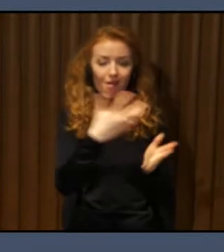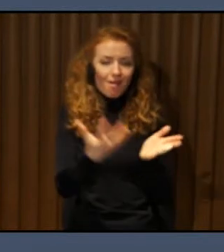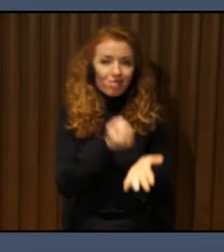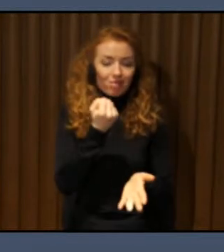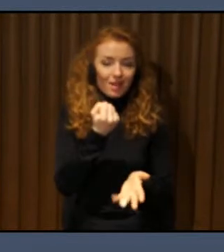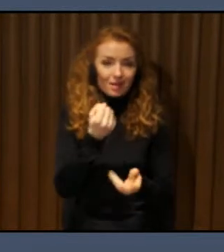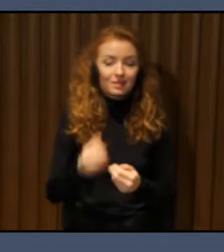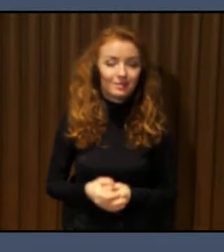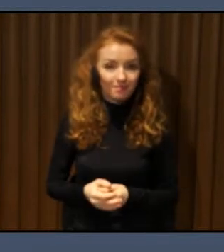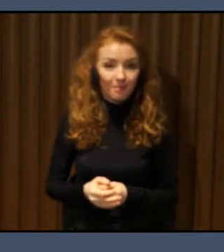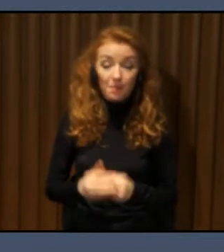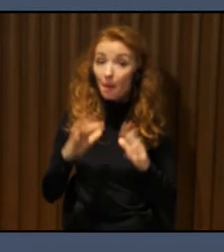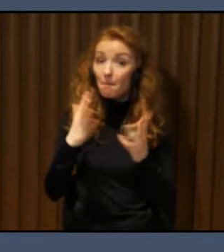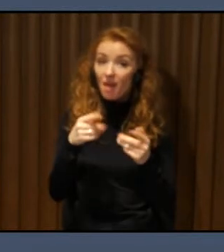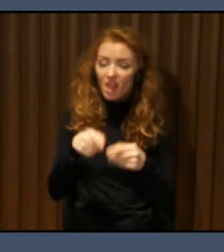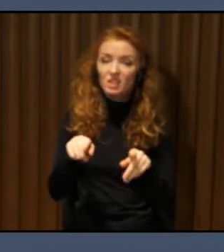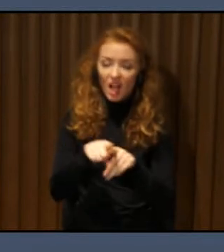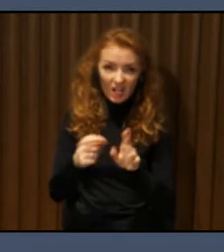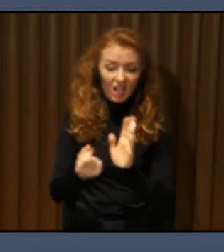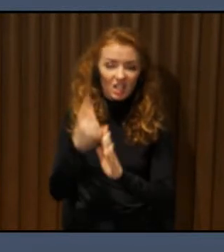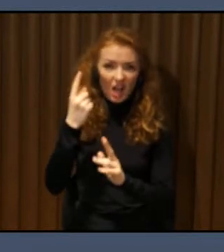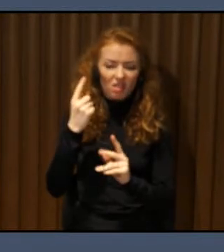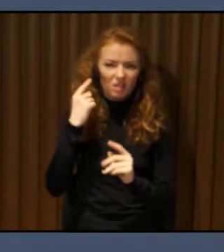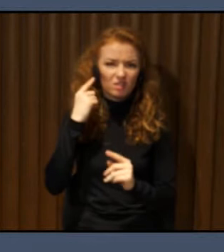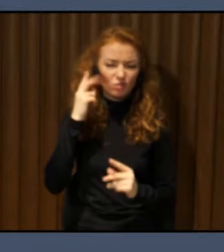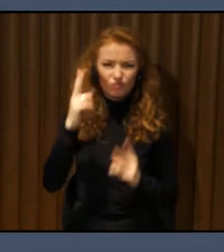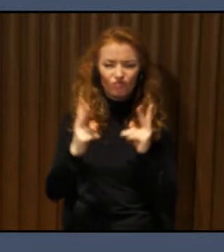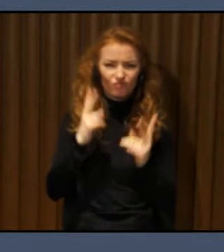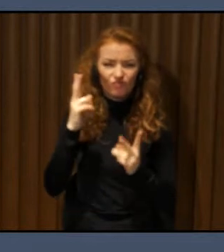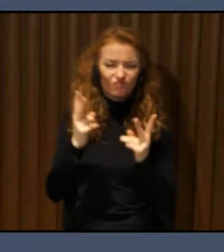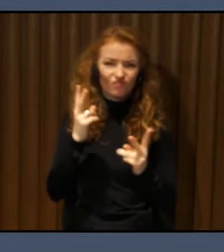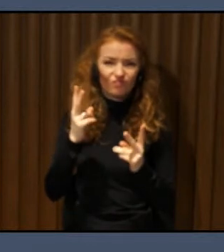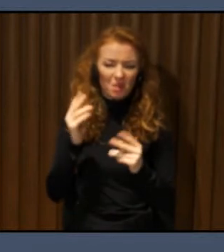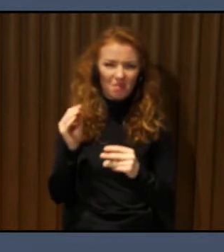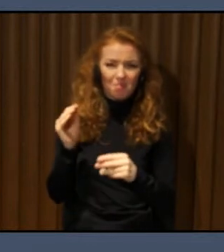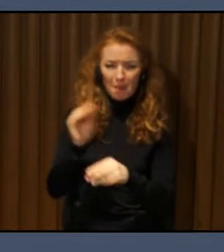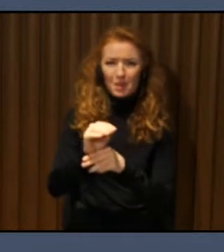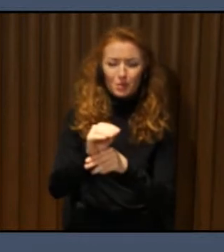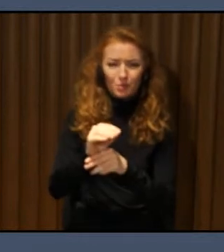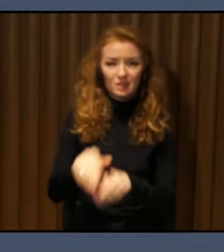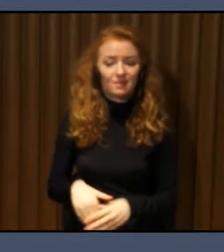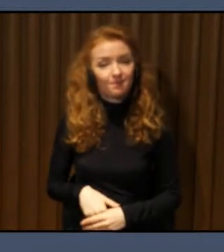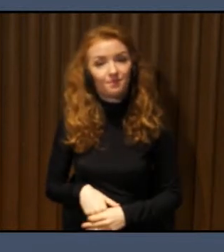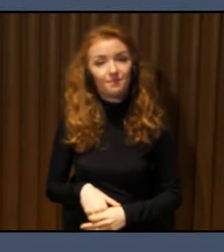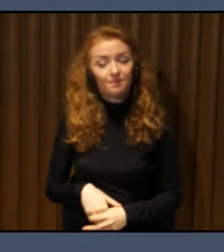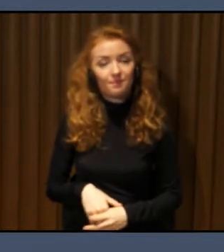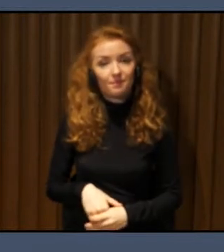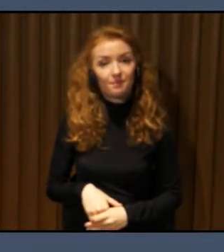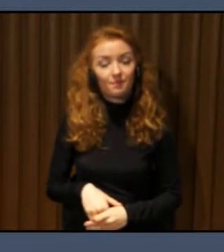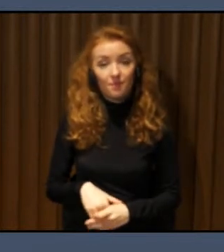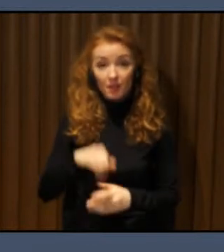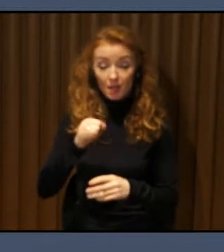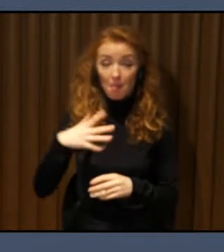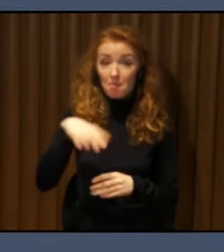people to touch a button on a pole in the street. So for hygienic questions, and of